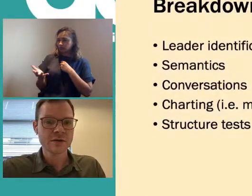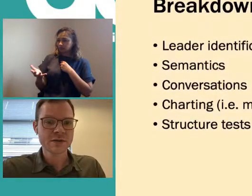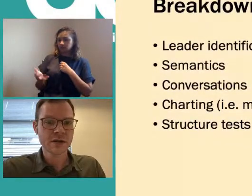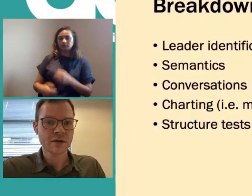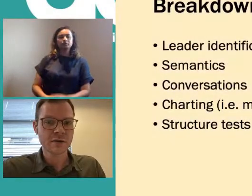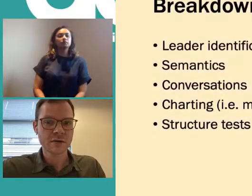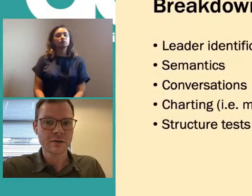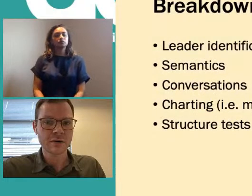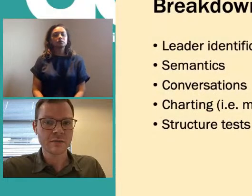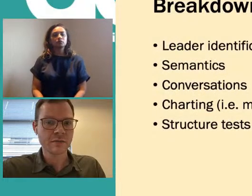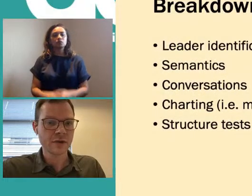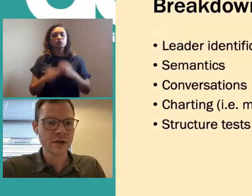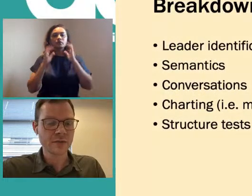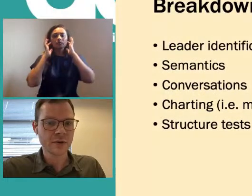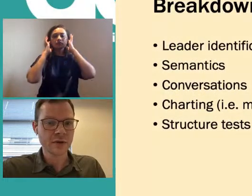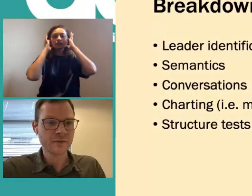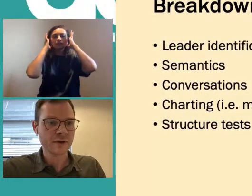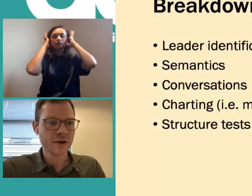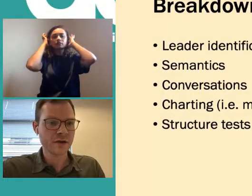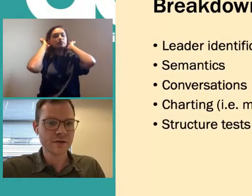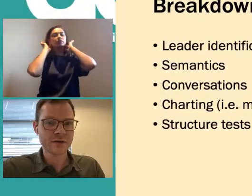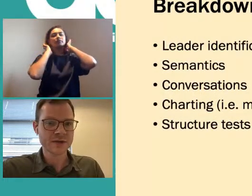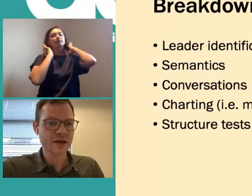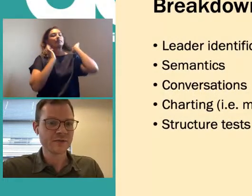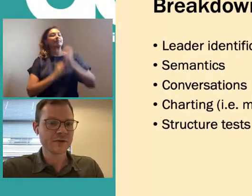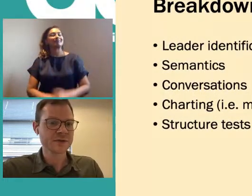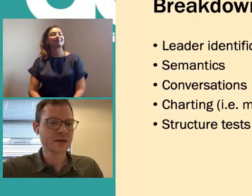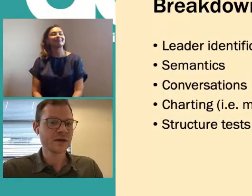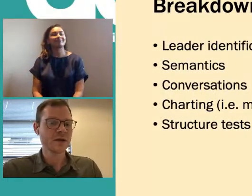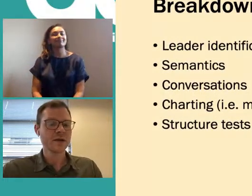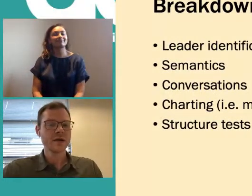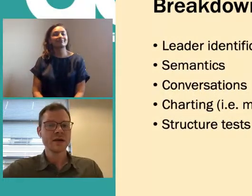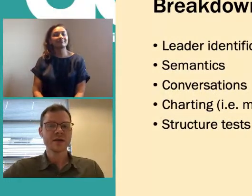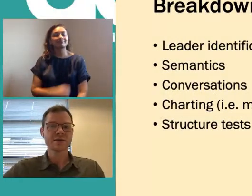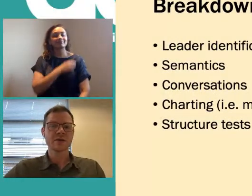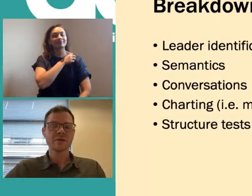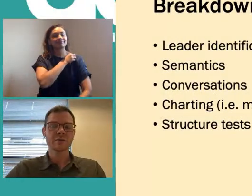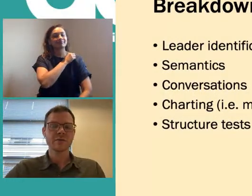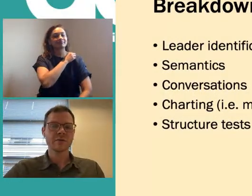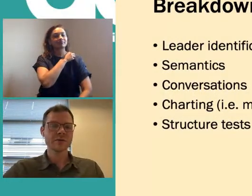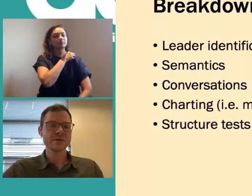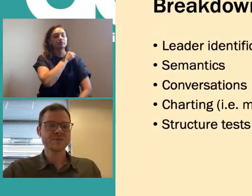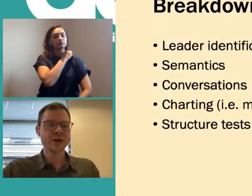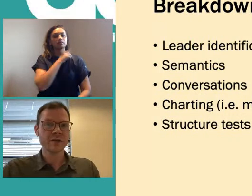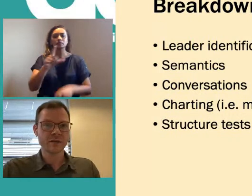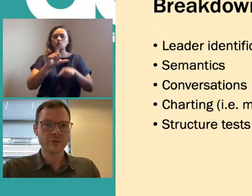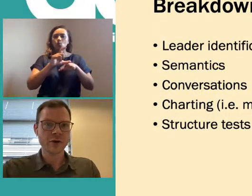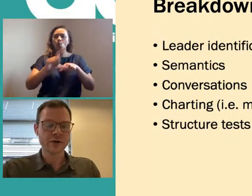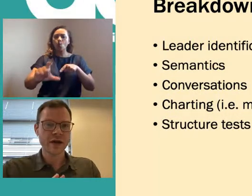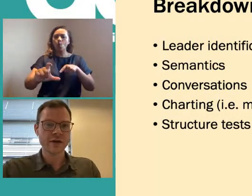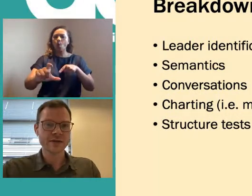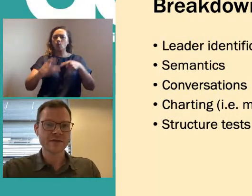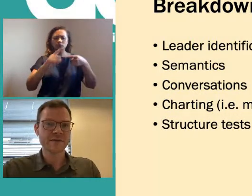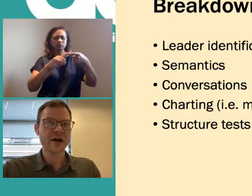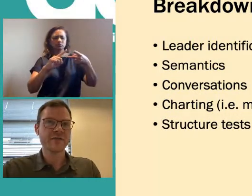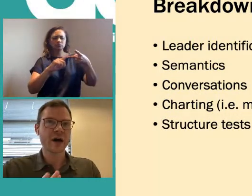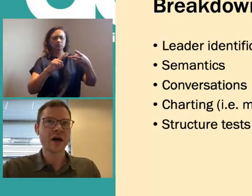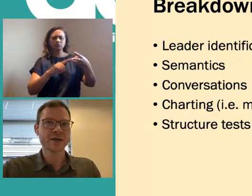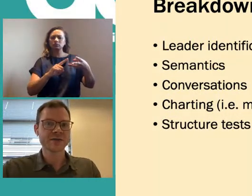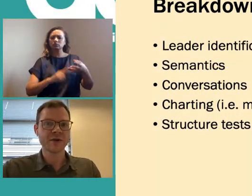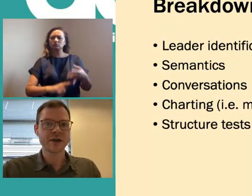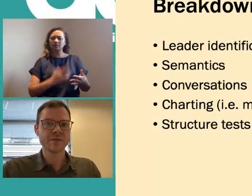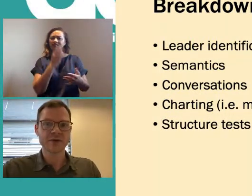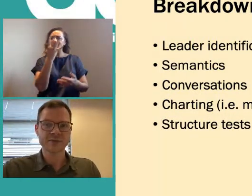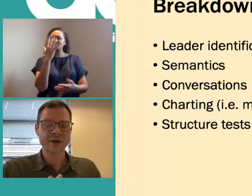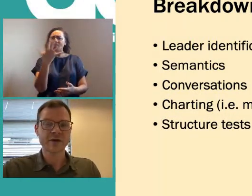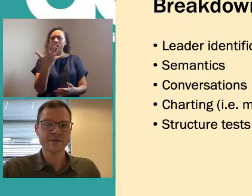So, yeah, hopefully it looks like everyone can see. Yeah, so the course is broken down into five